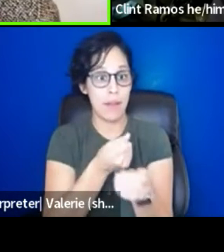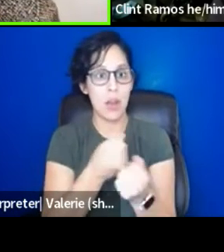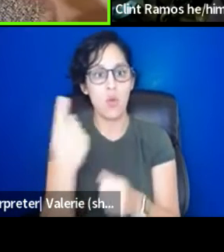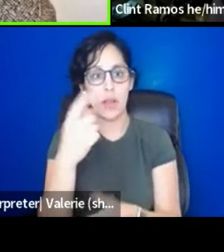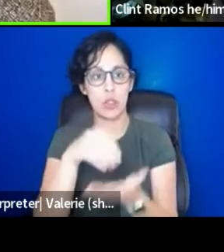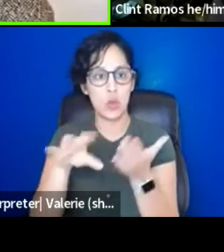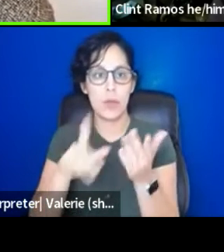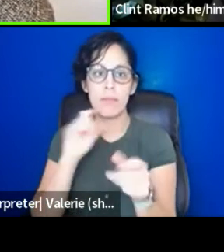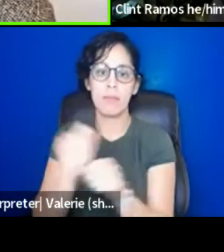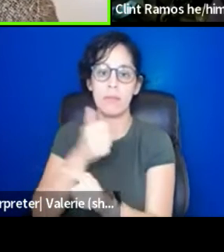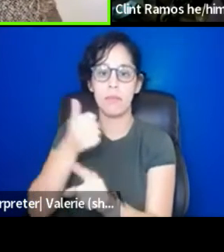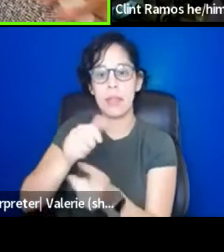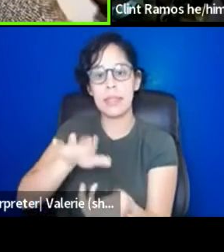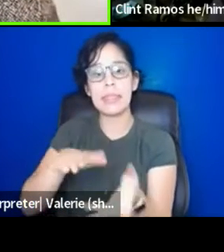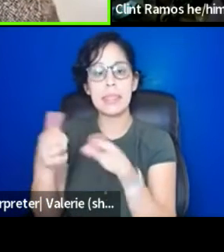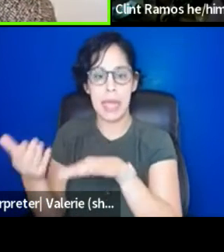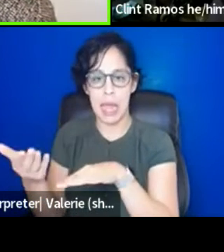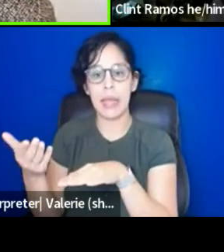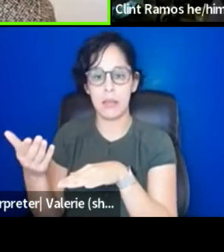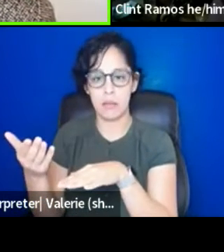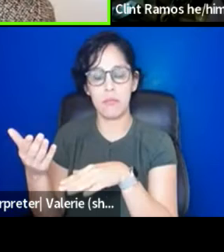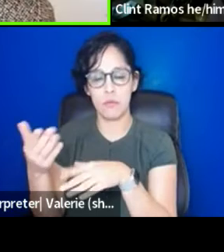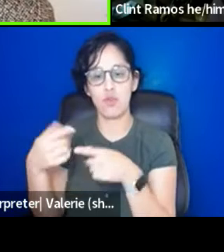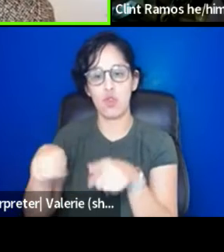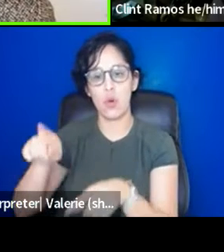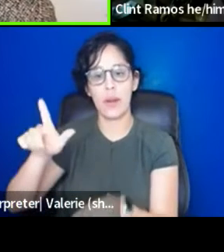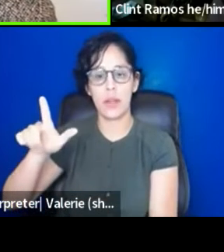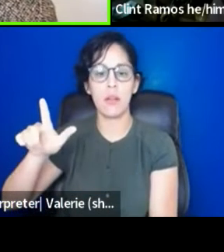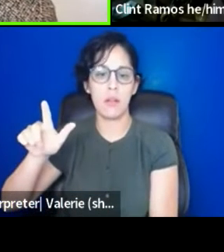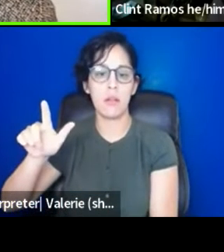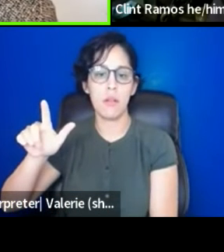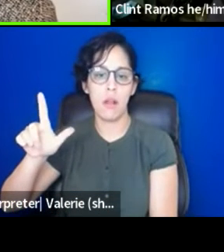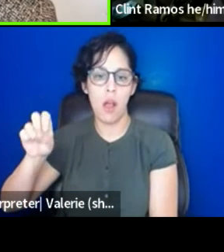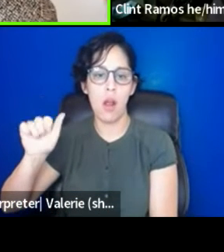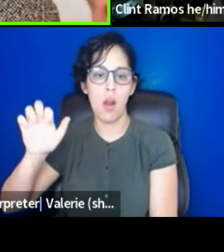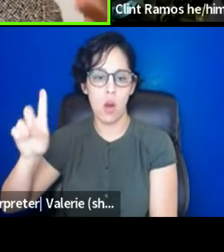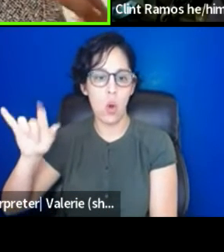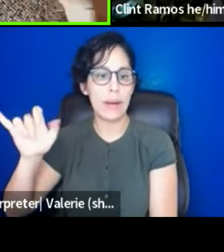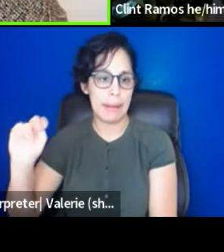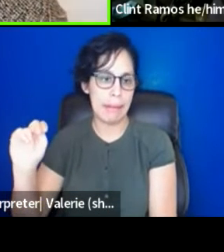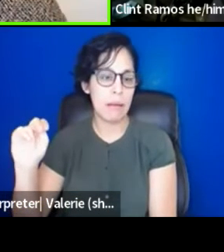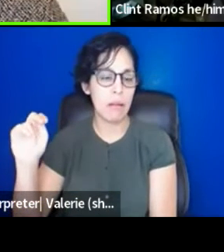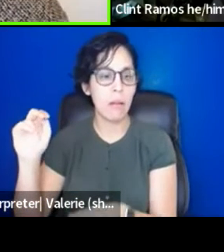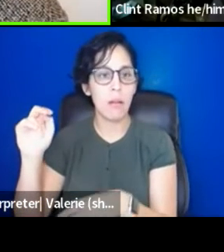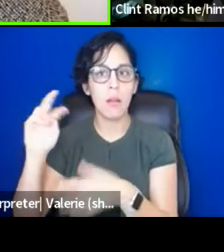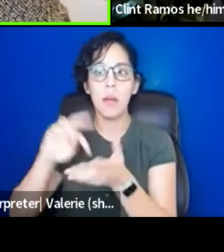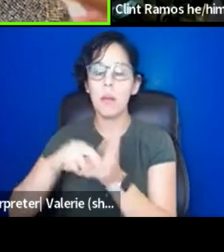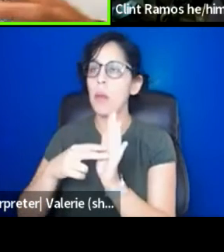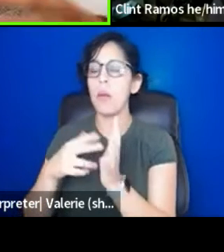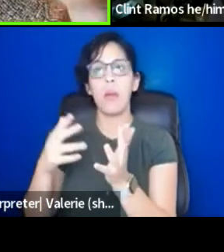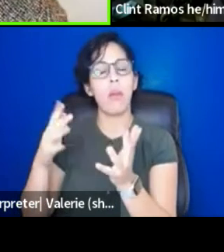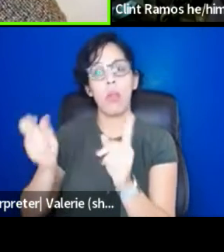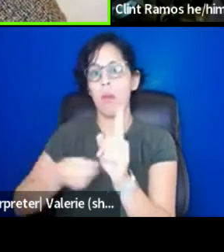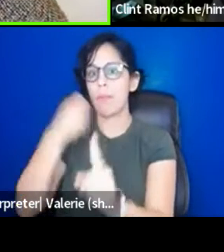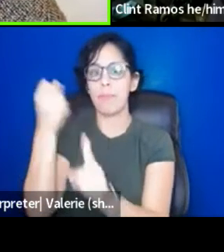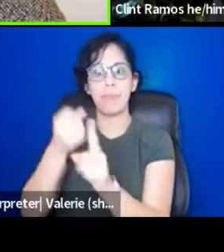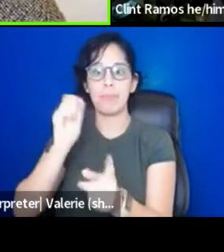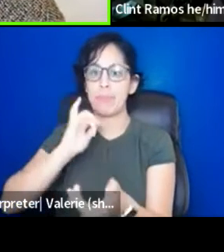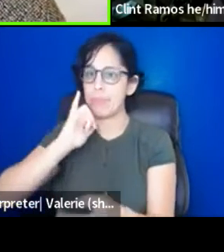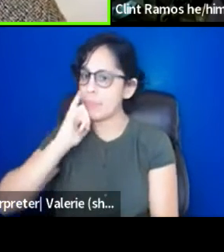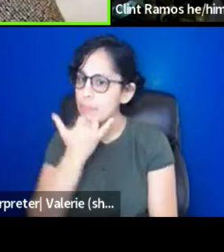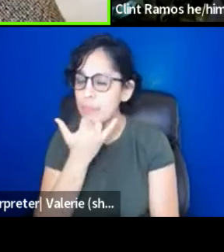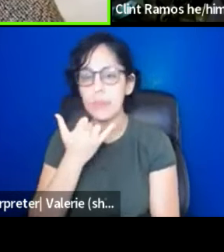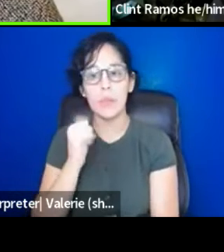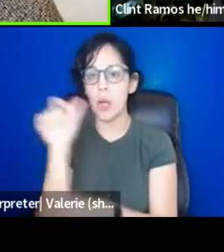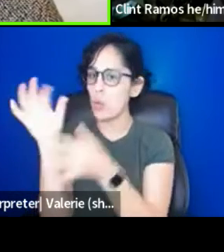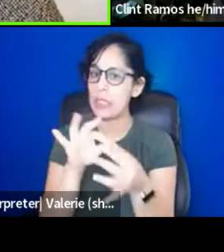load in that may have been completely, um, you know, it might've been a freak accident that had nothing to do with